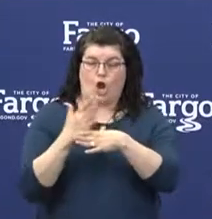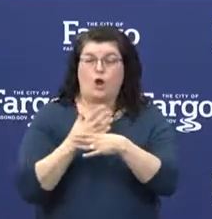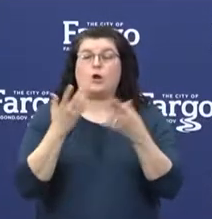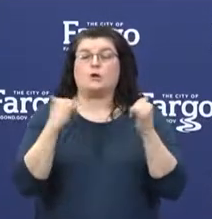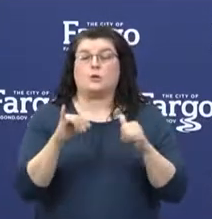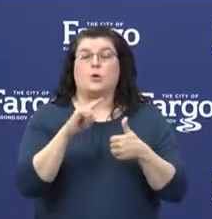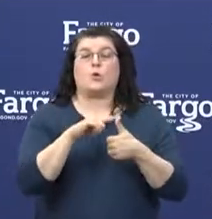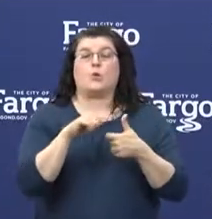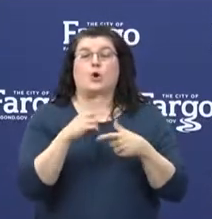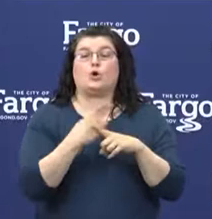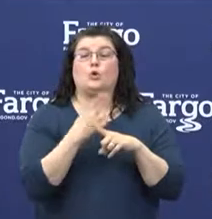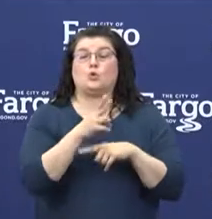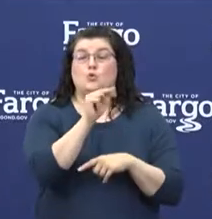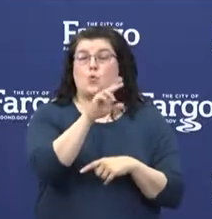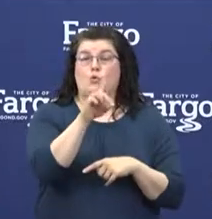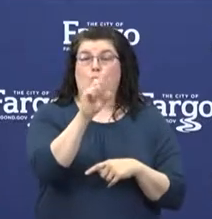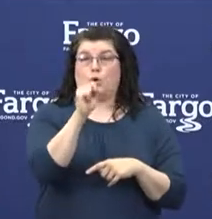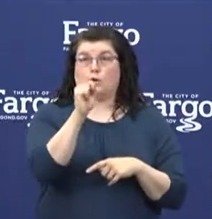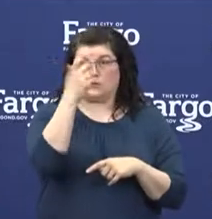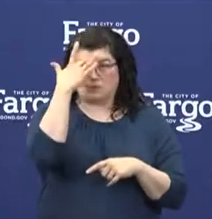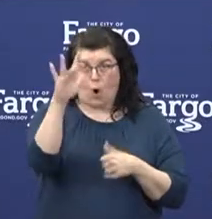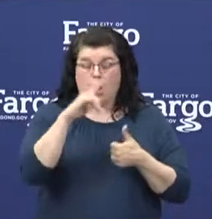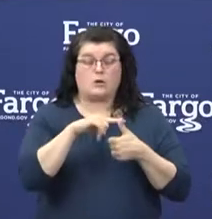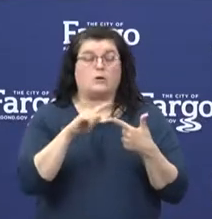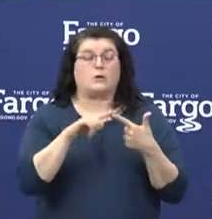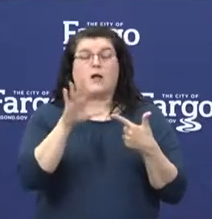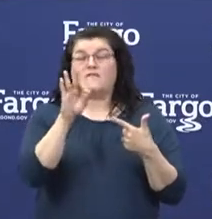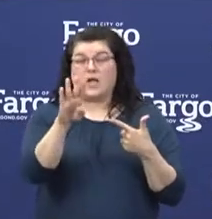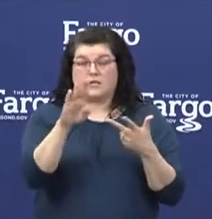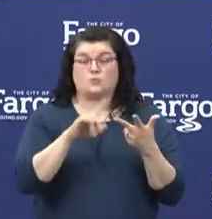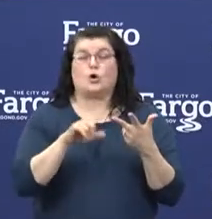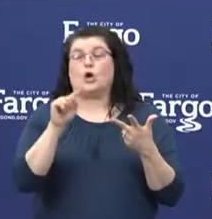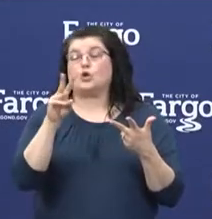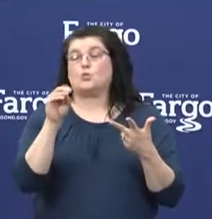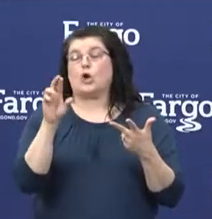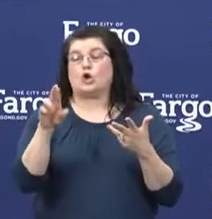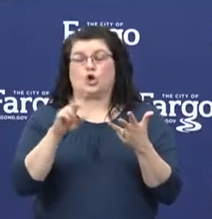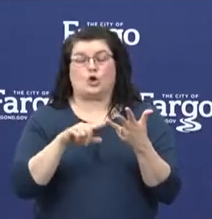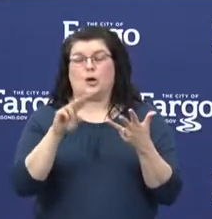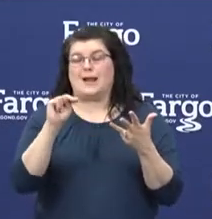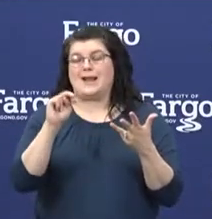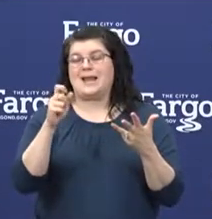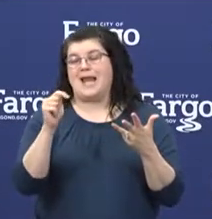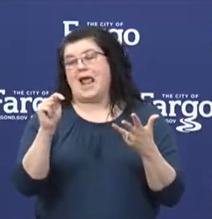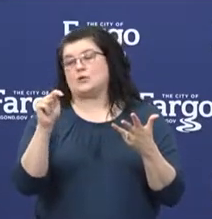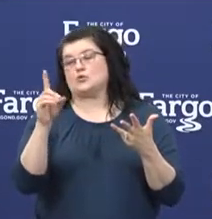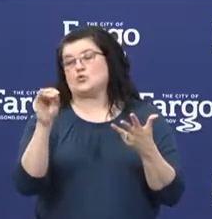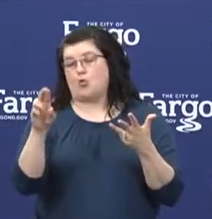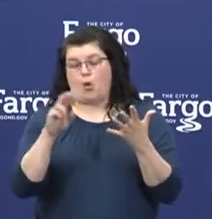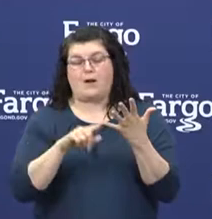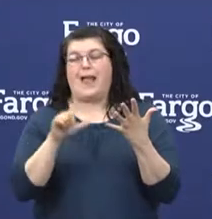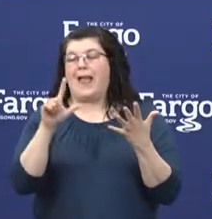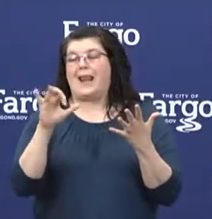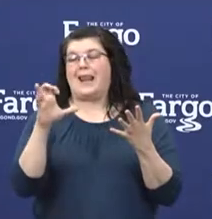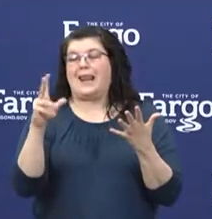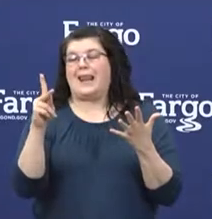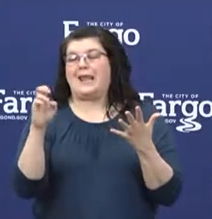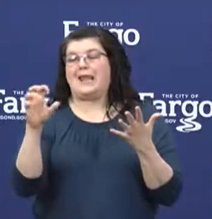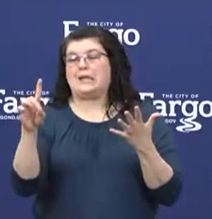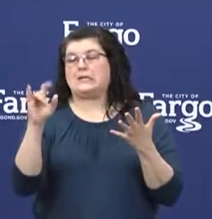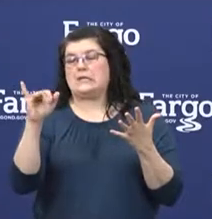Facebook, Twitter, Nextdoor, and LinkedIn. Residents should also follow the